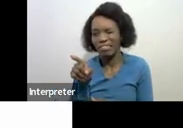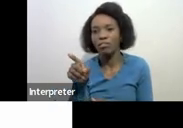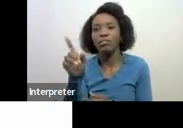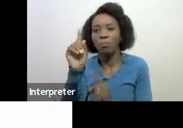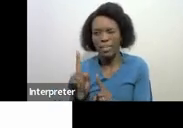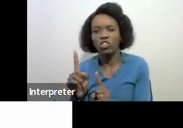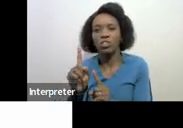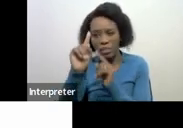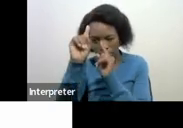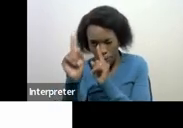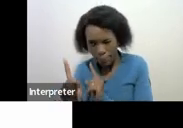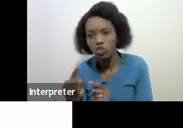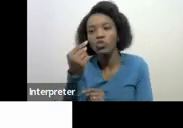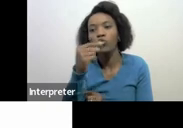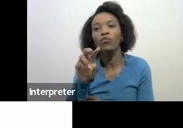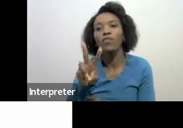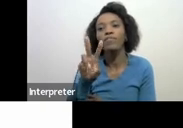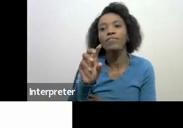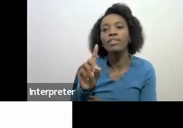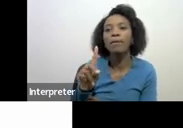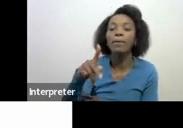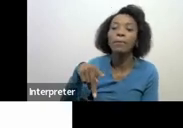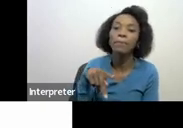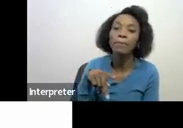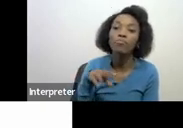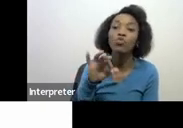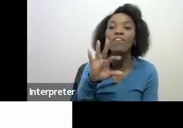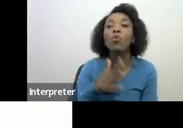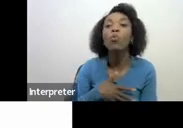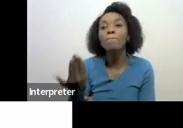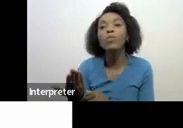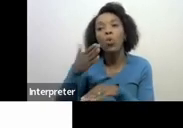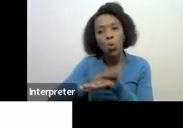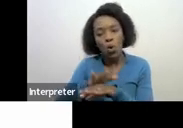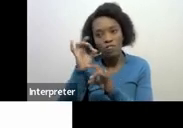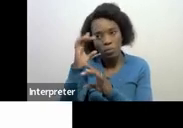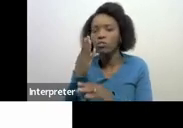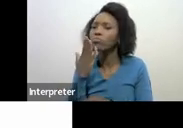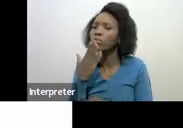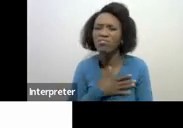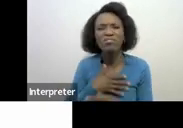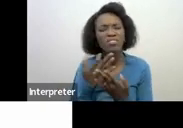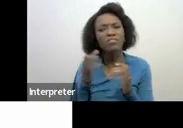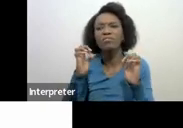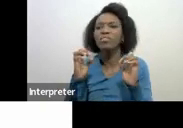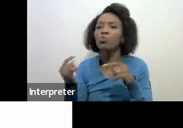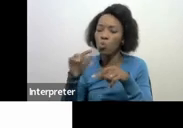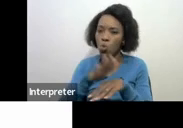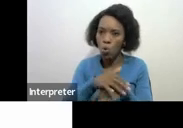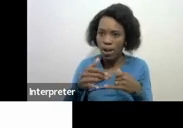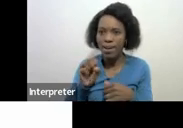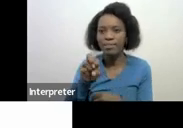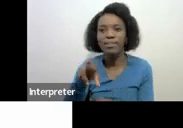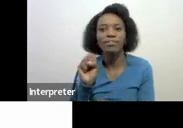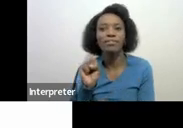specifically dedicated for VDP if you want more information feel free to visit our website the normal SARS